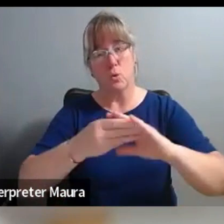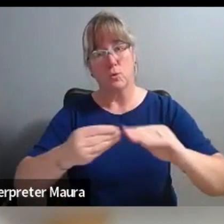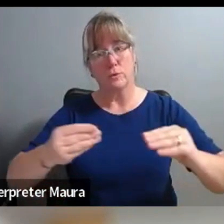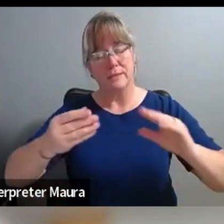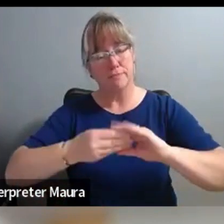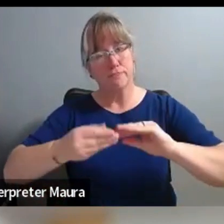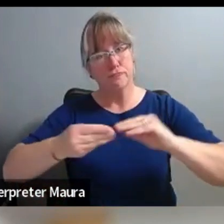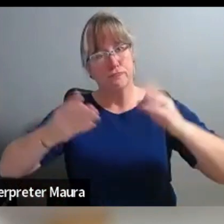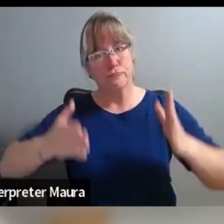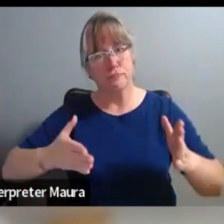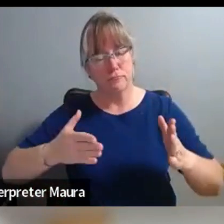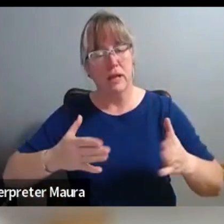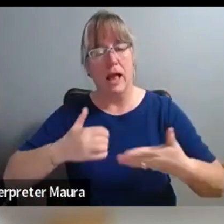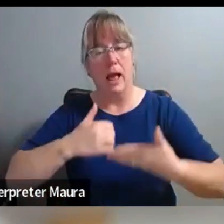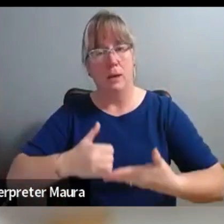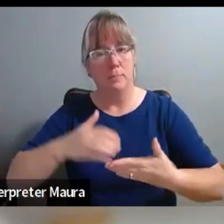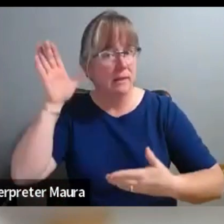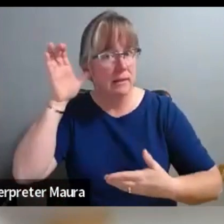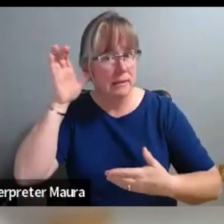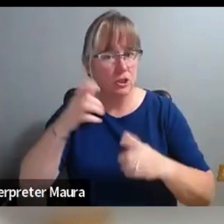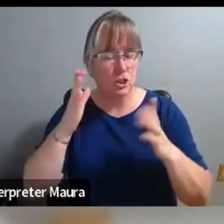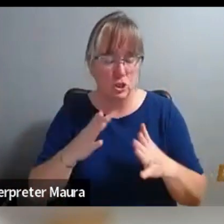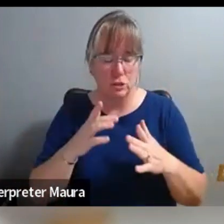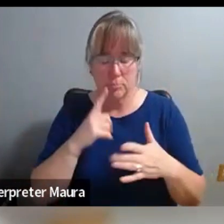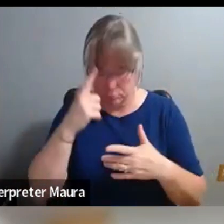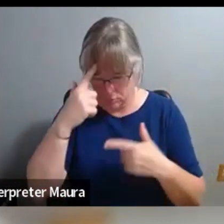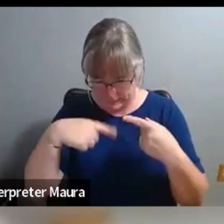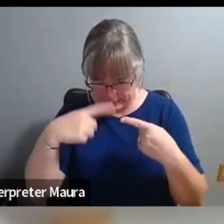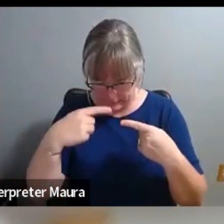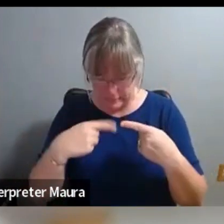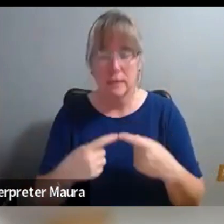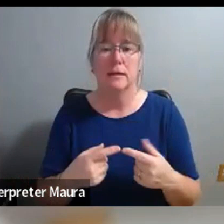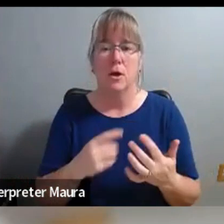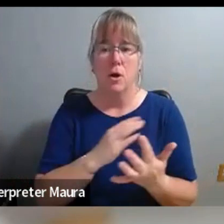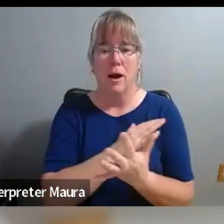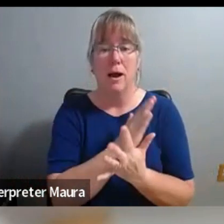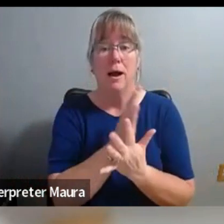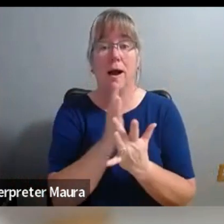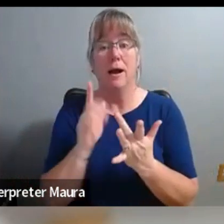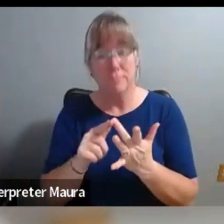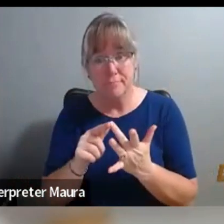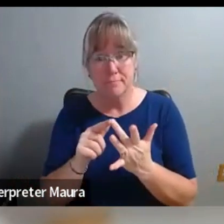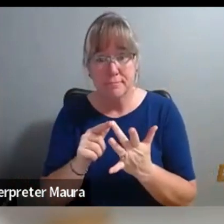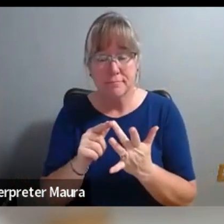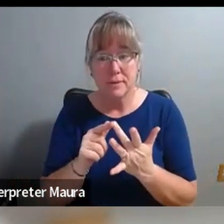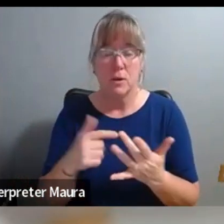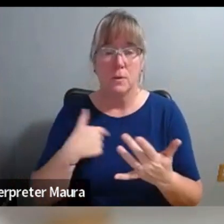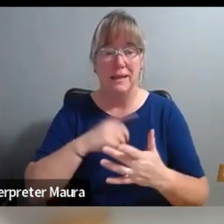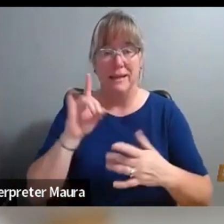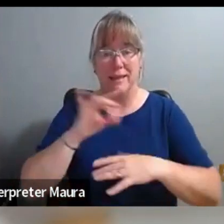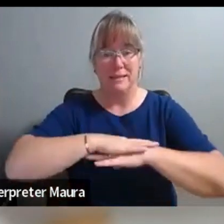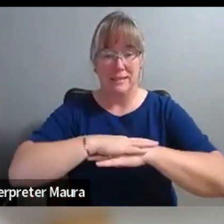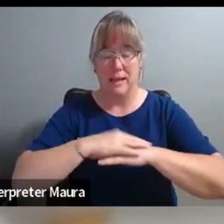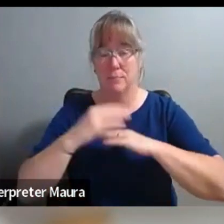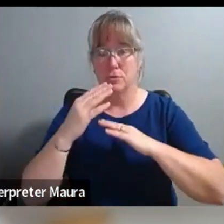you process this information that you're receiving. So we had to, so basically like we did this table read, we went in,